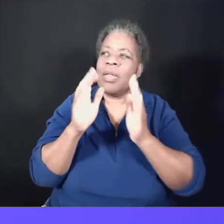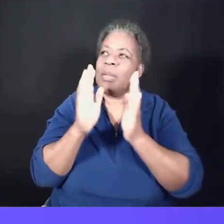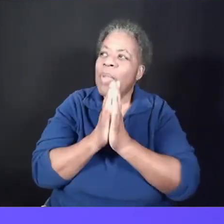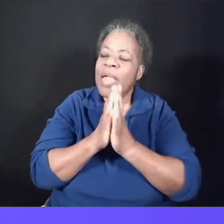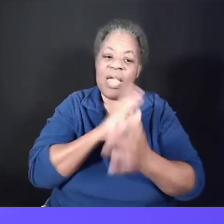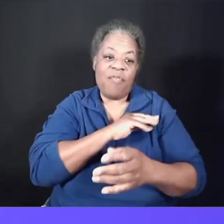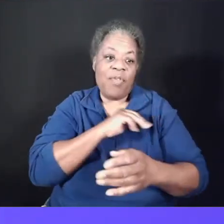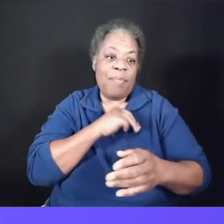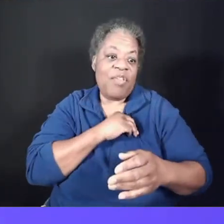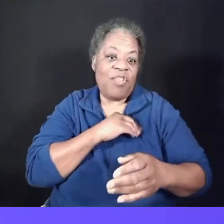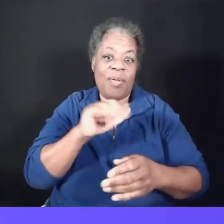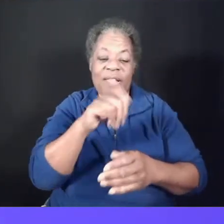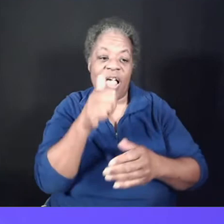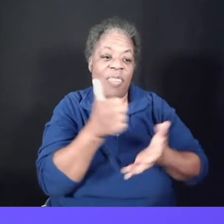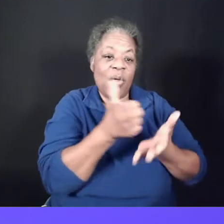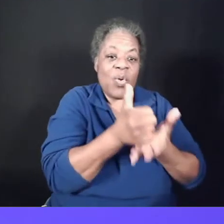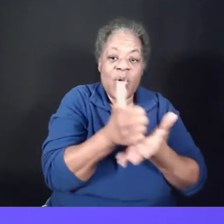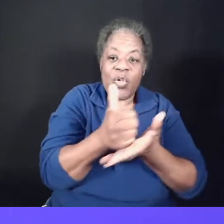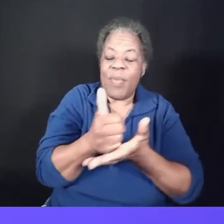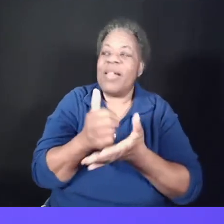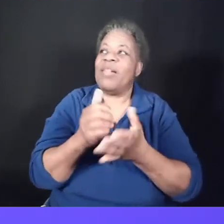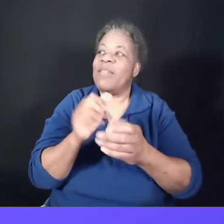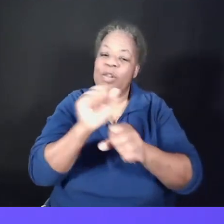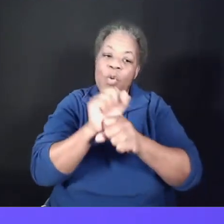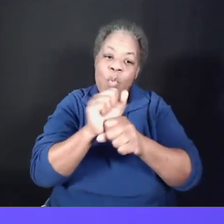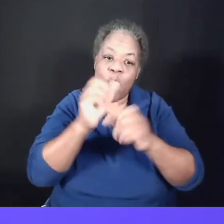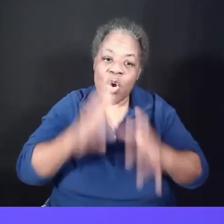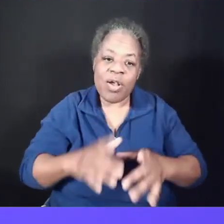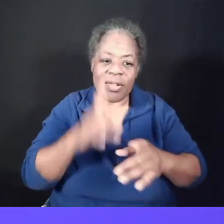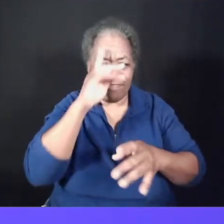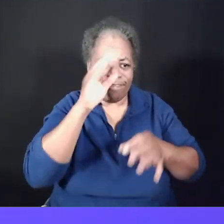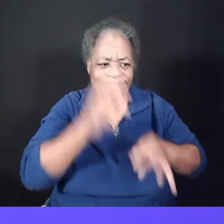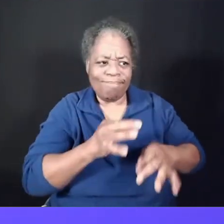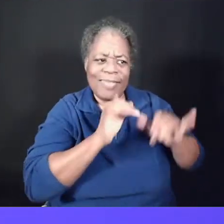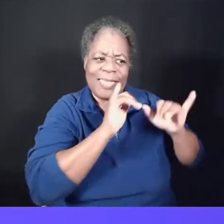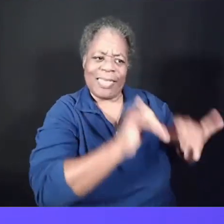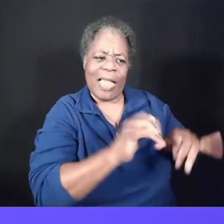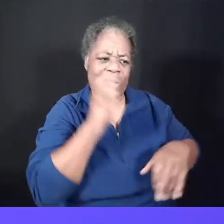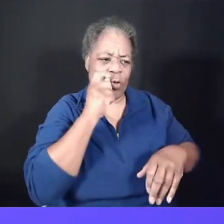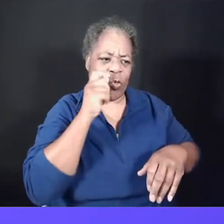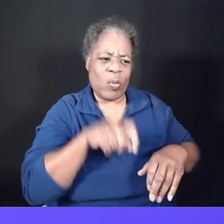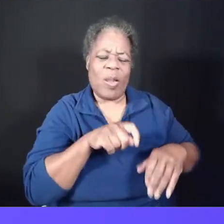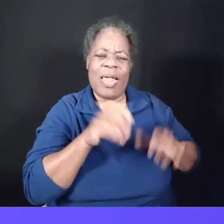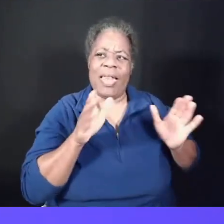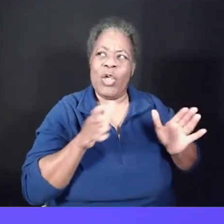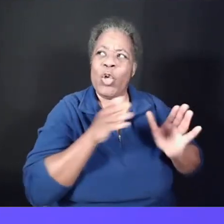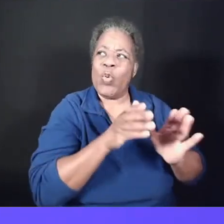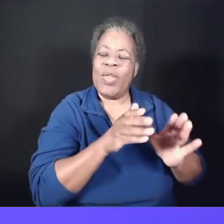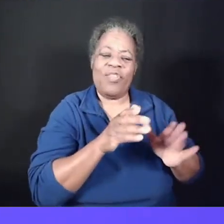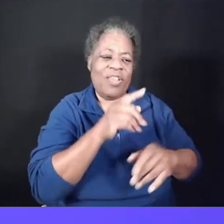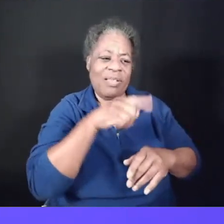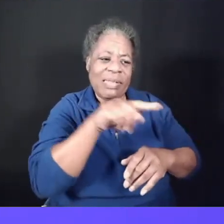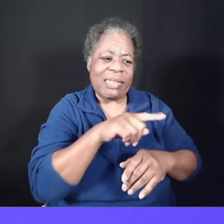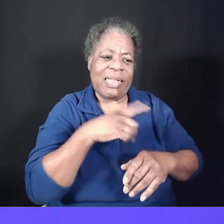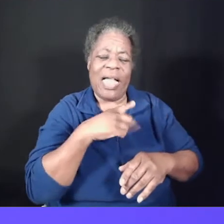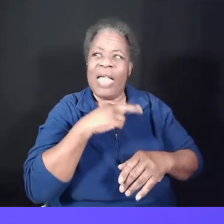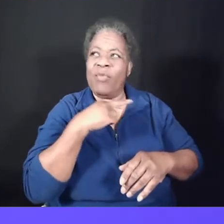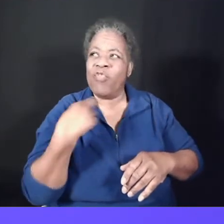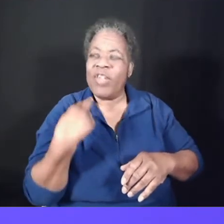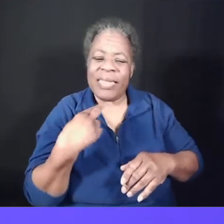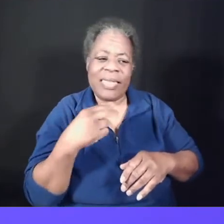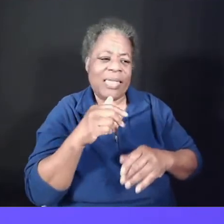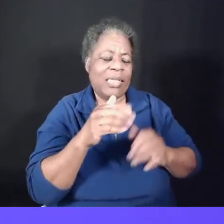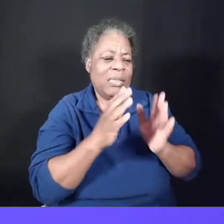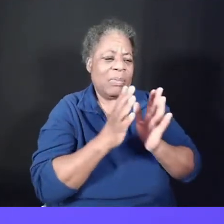workers who have chosen to stay in Ukraine, caring for those at risk and in great fear. The wounded, the needy, the